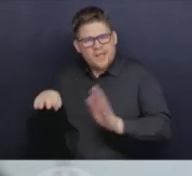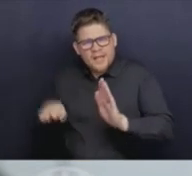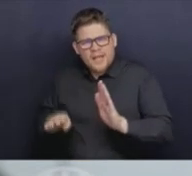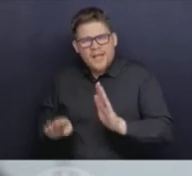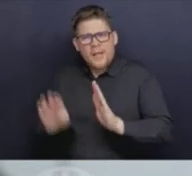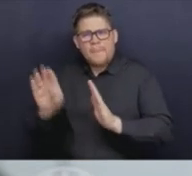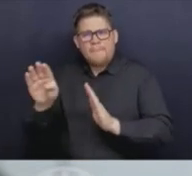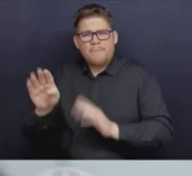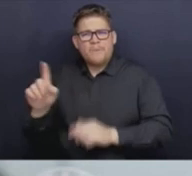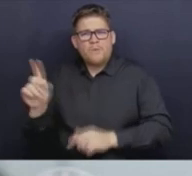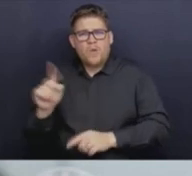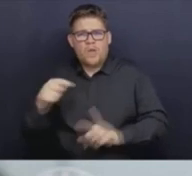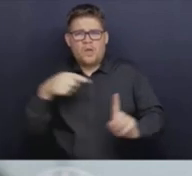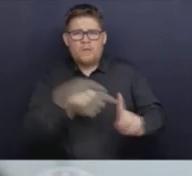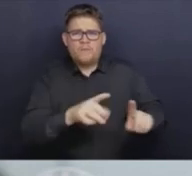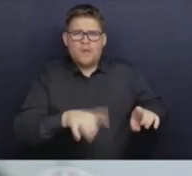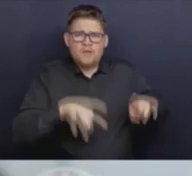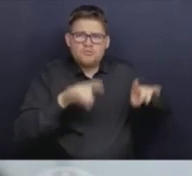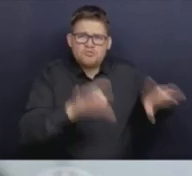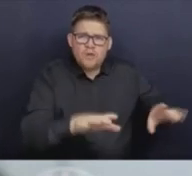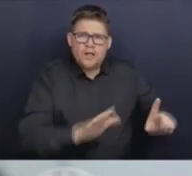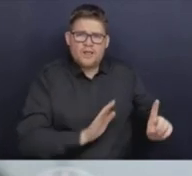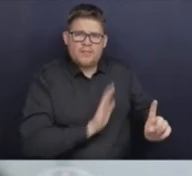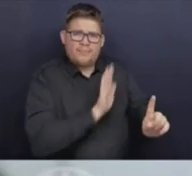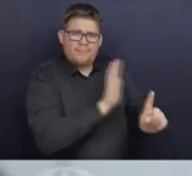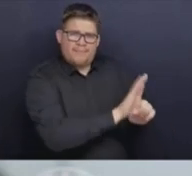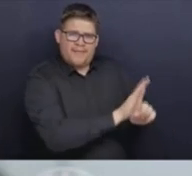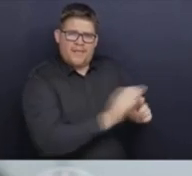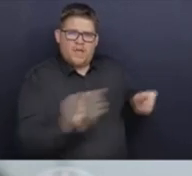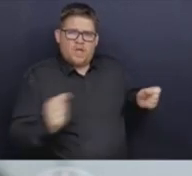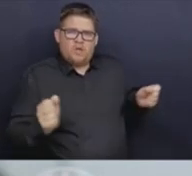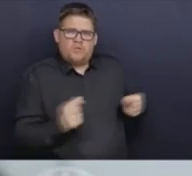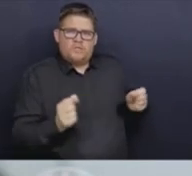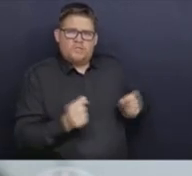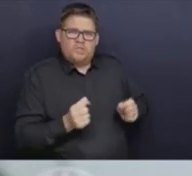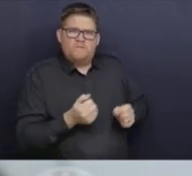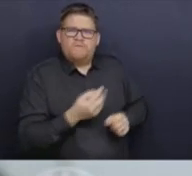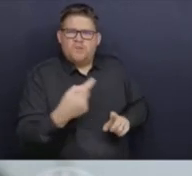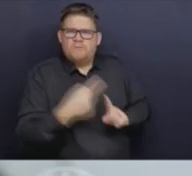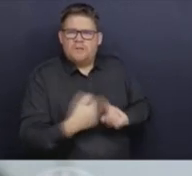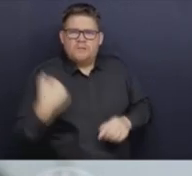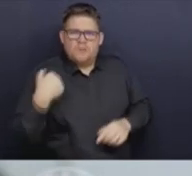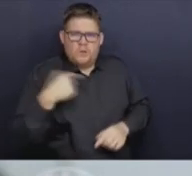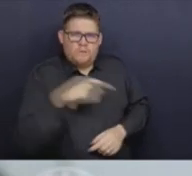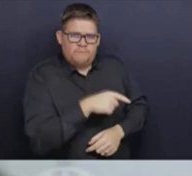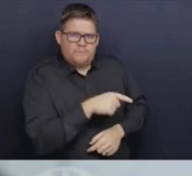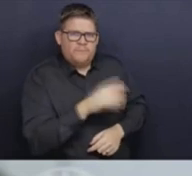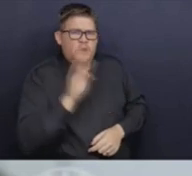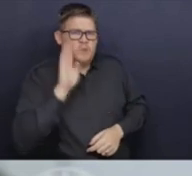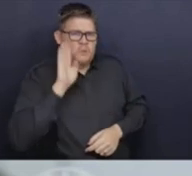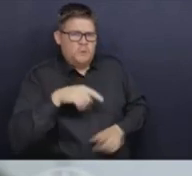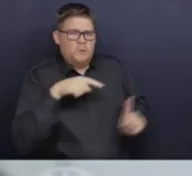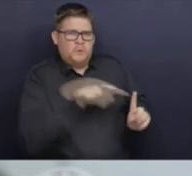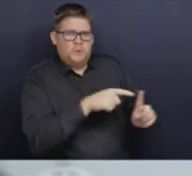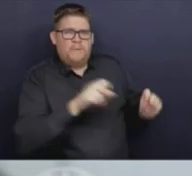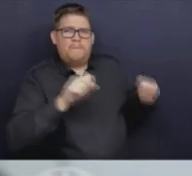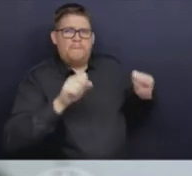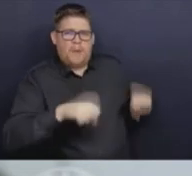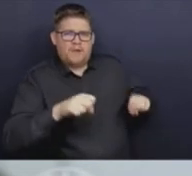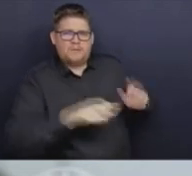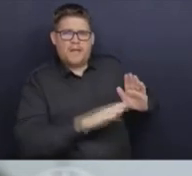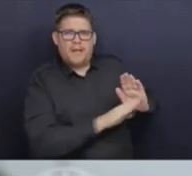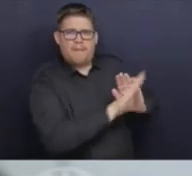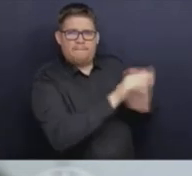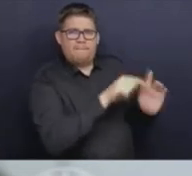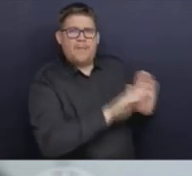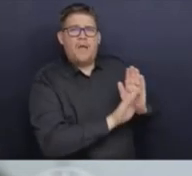last, their last winter. And we knew that this was a possibility. And that was one of the things that we were planning for. And I know